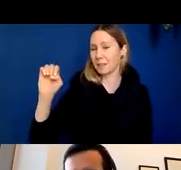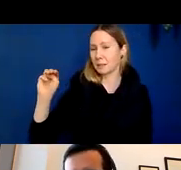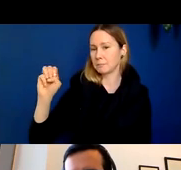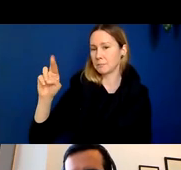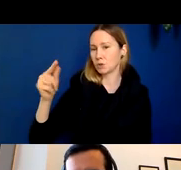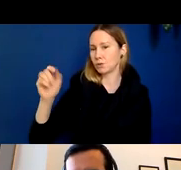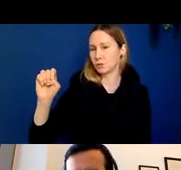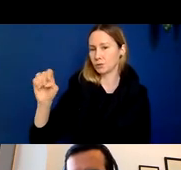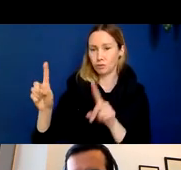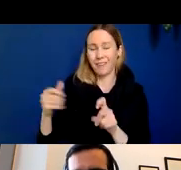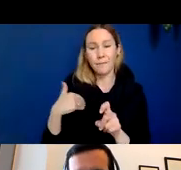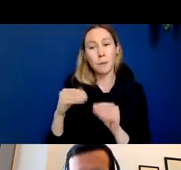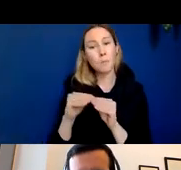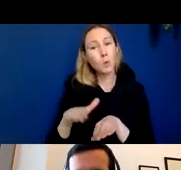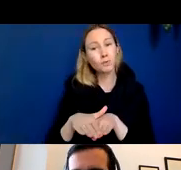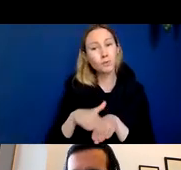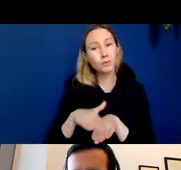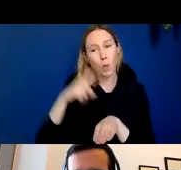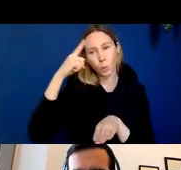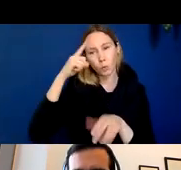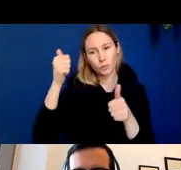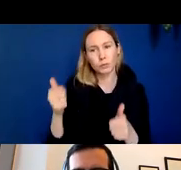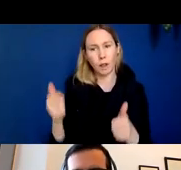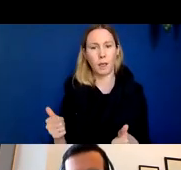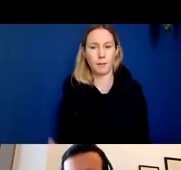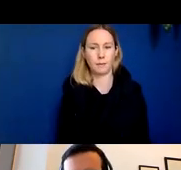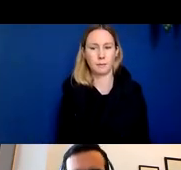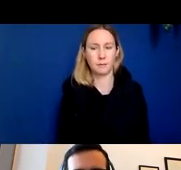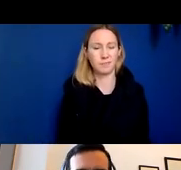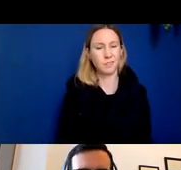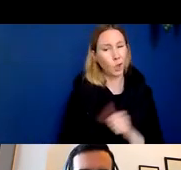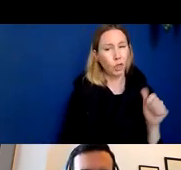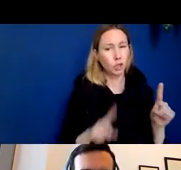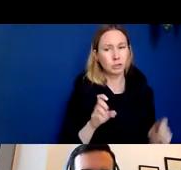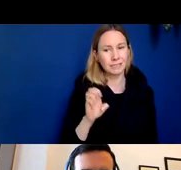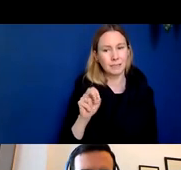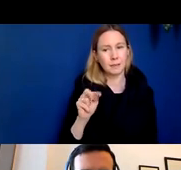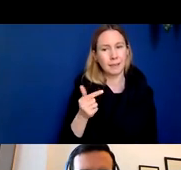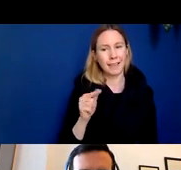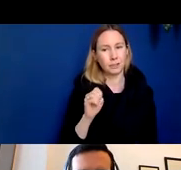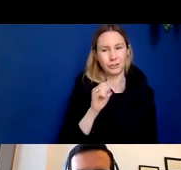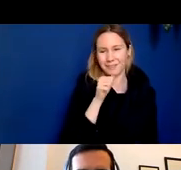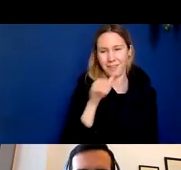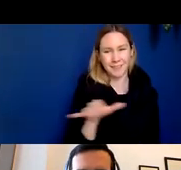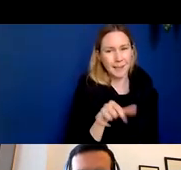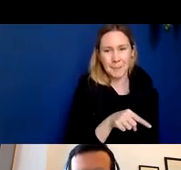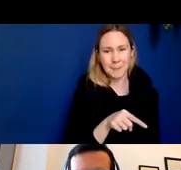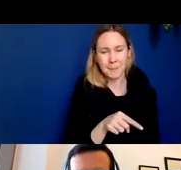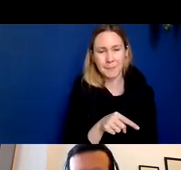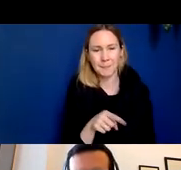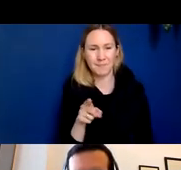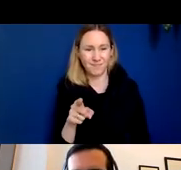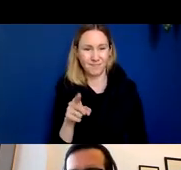a slower clinical decline that was not the case in the eMERGE trial and this is just what the data looks like for the eMERGE trial high doses